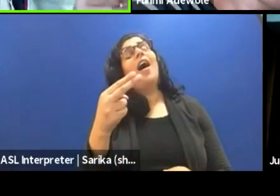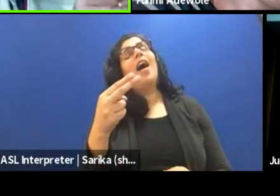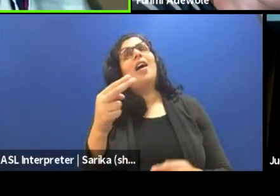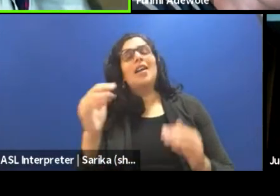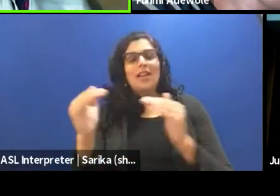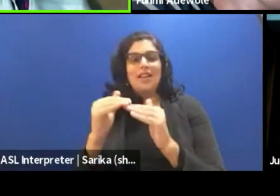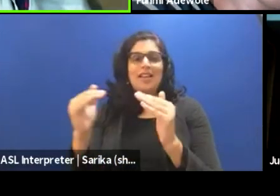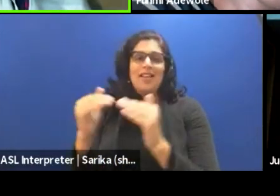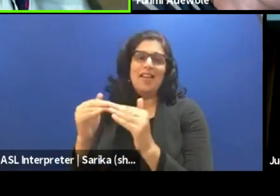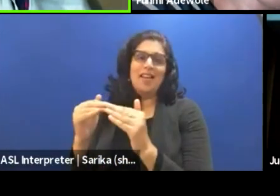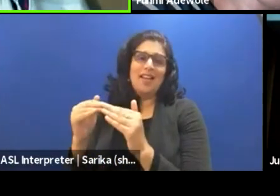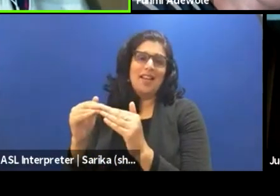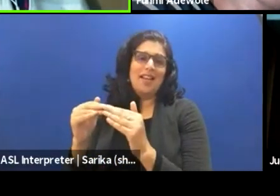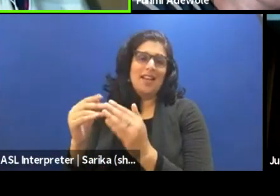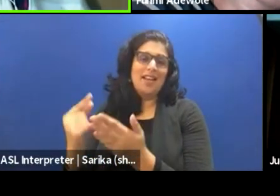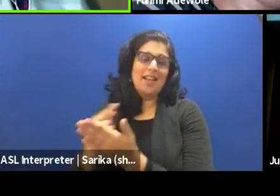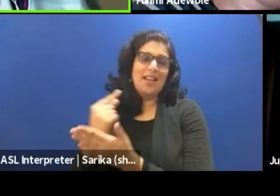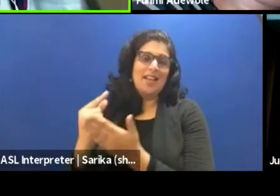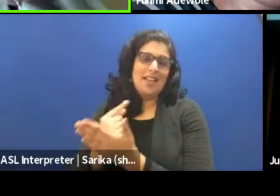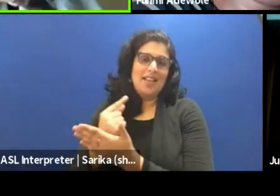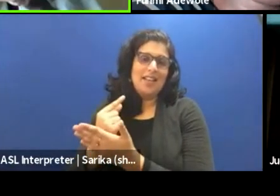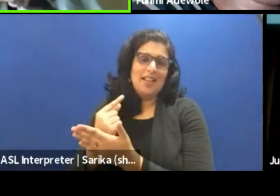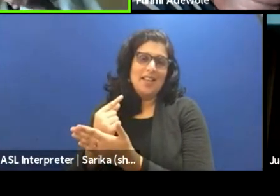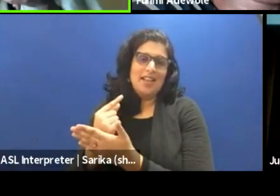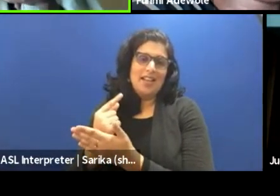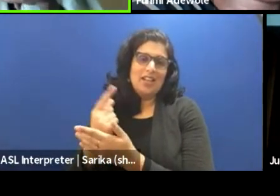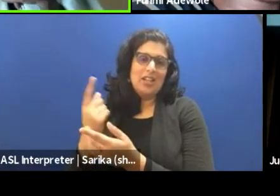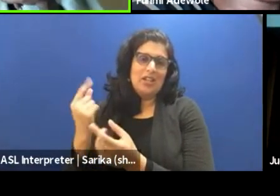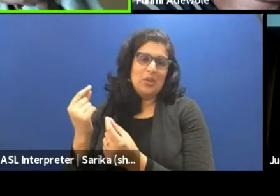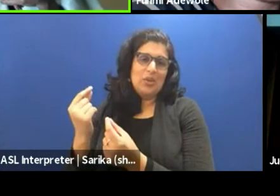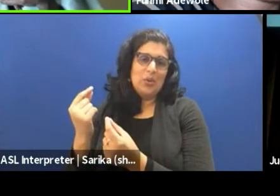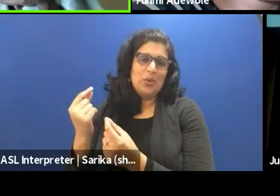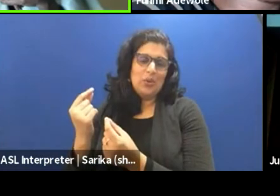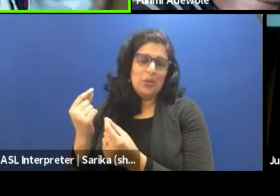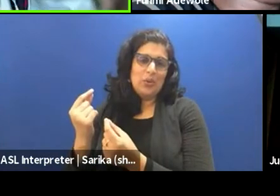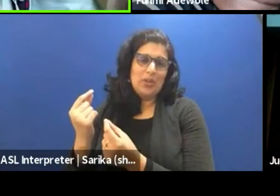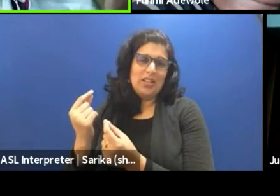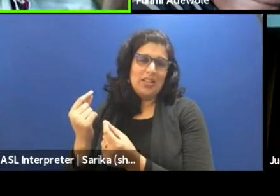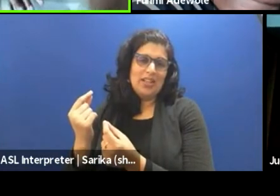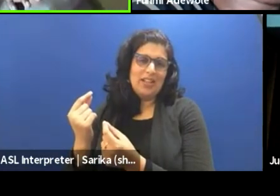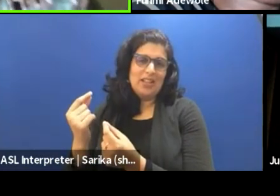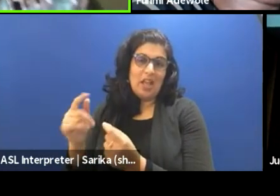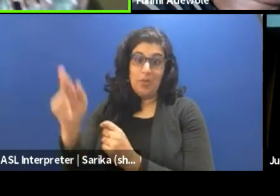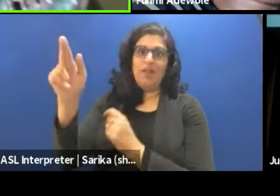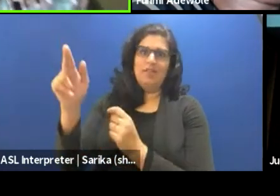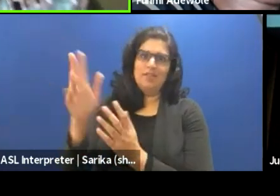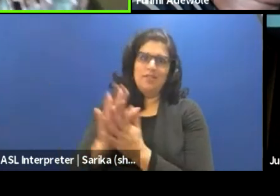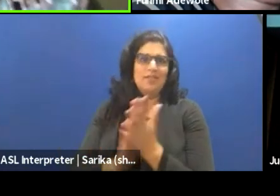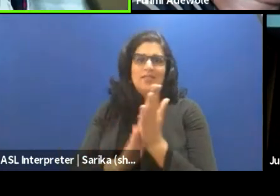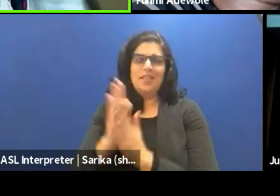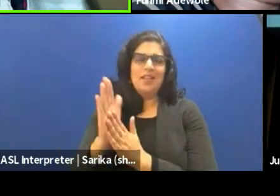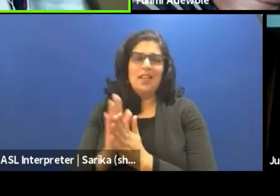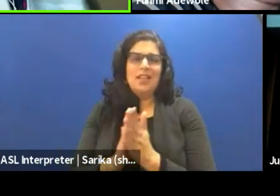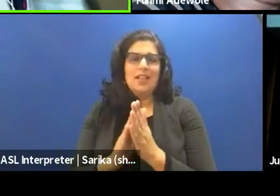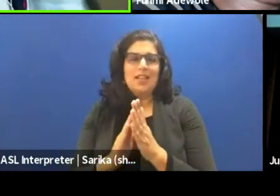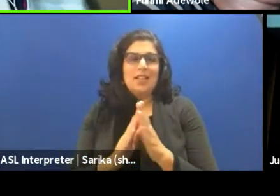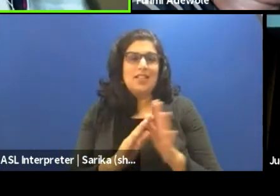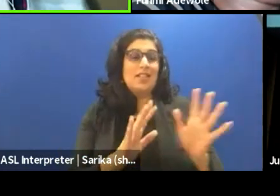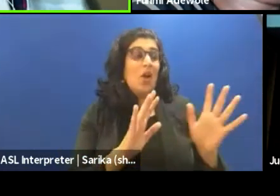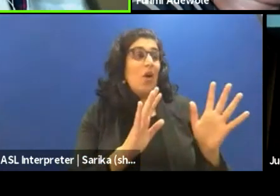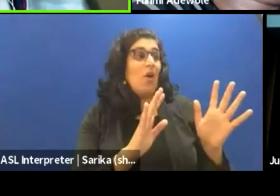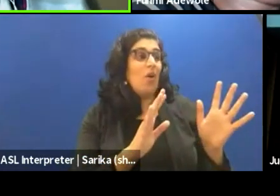Ah, it's cut and sharp. So we're taking these techniques and we're rationing them for